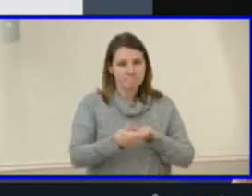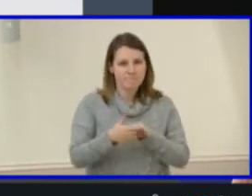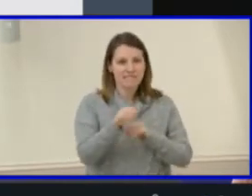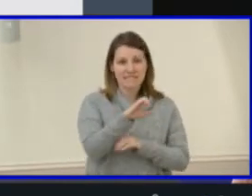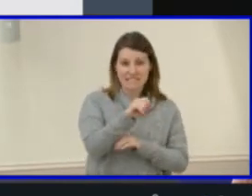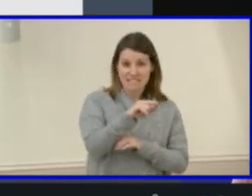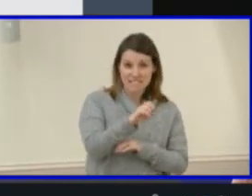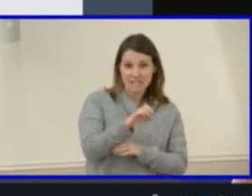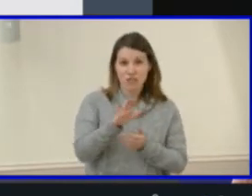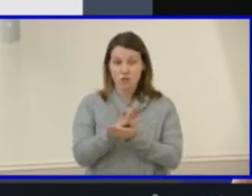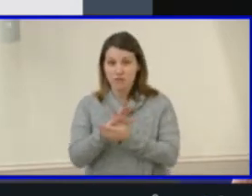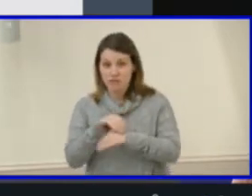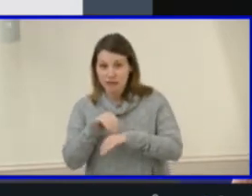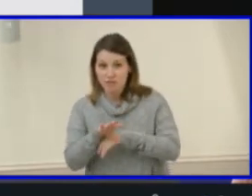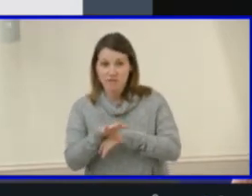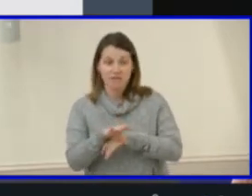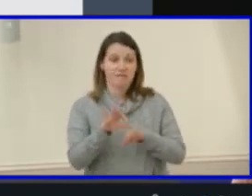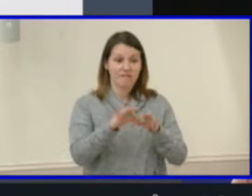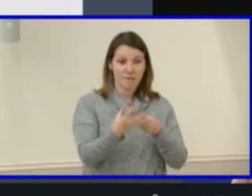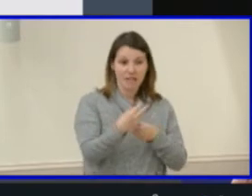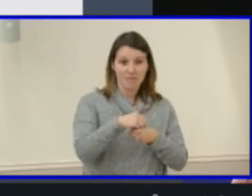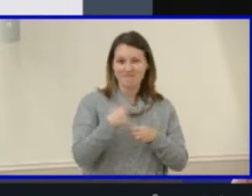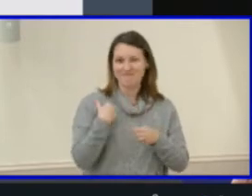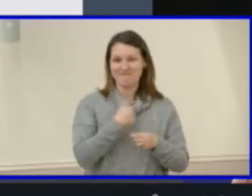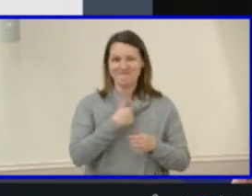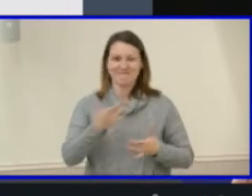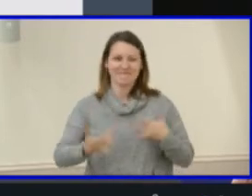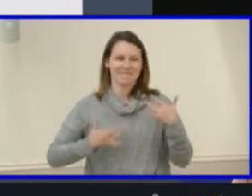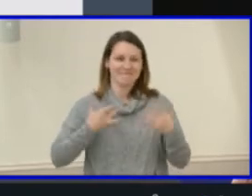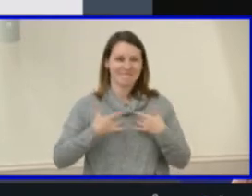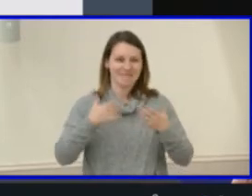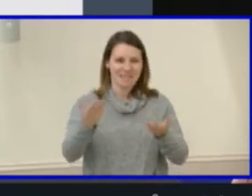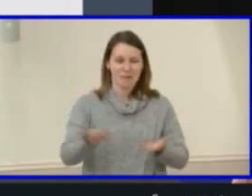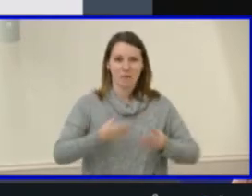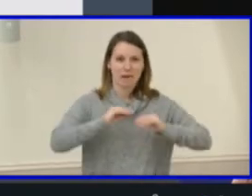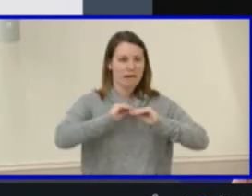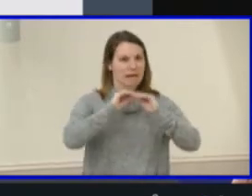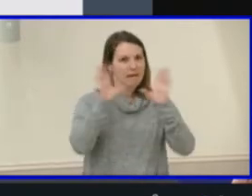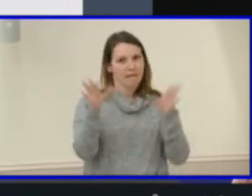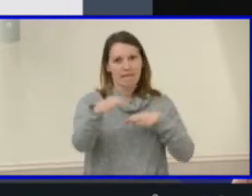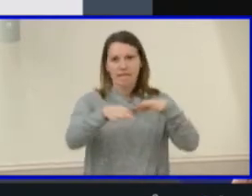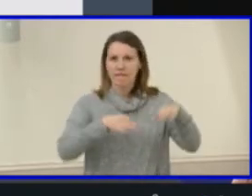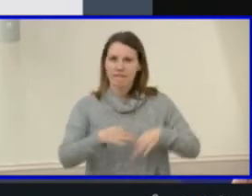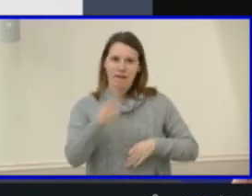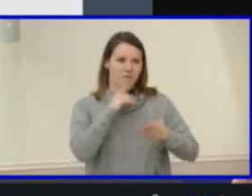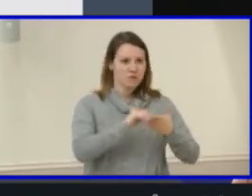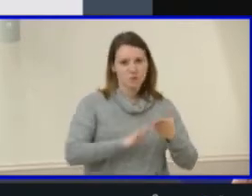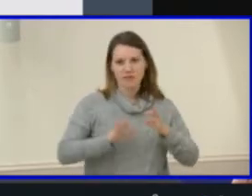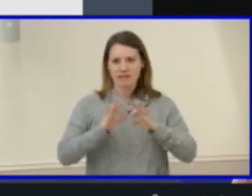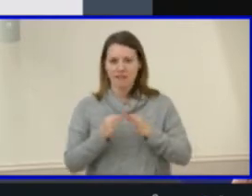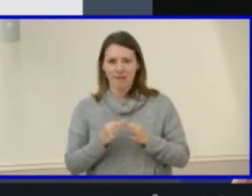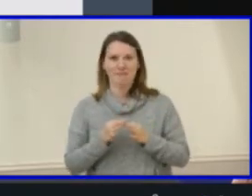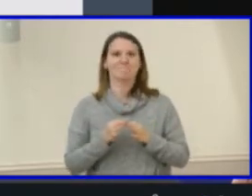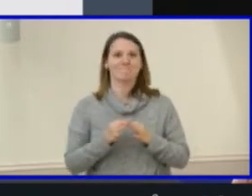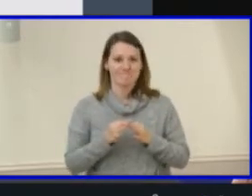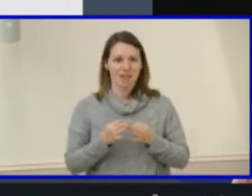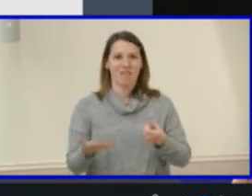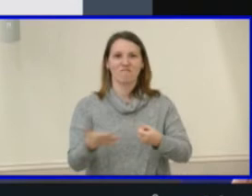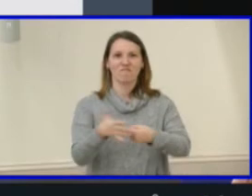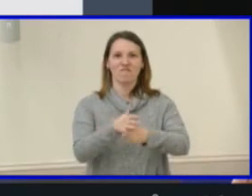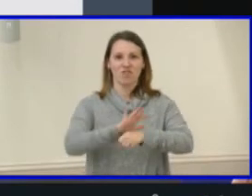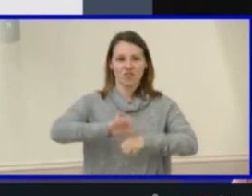Engagement, HCPS is excited to bring Major Clarity to students and families for an anticipated full implementation